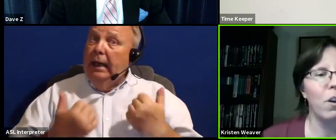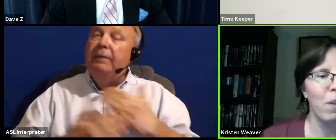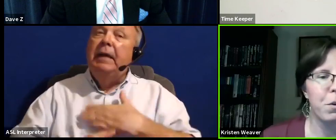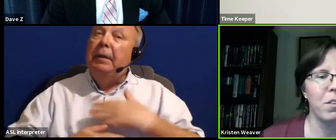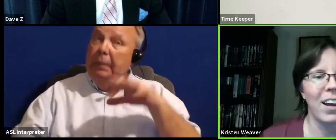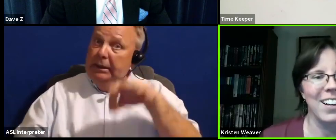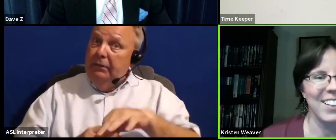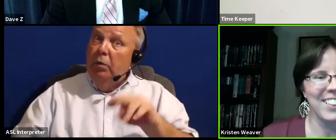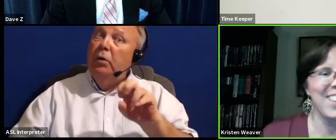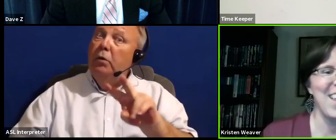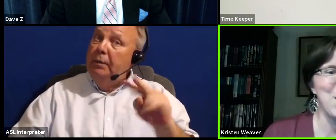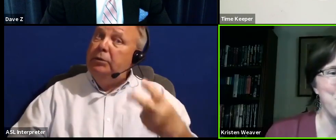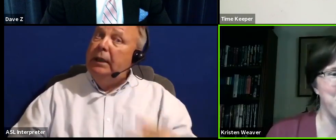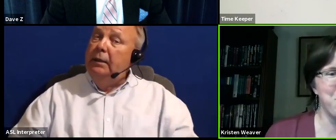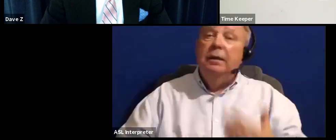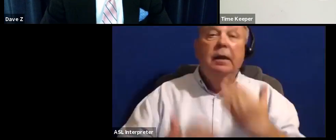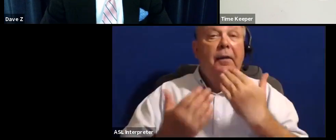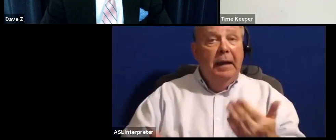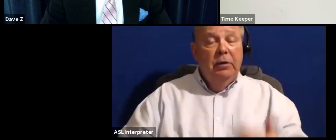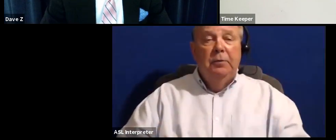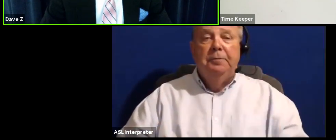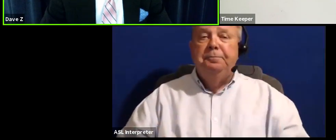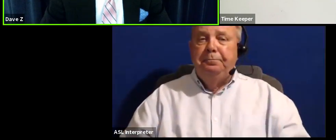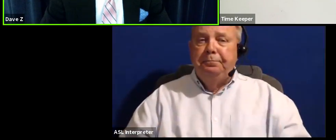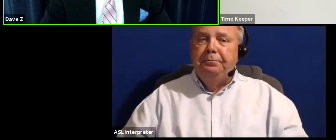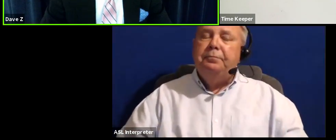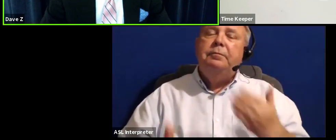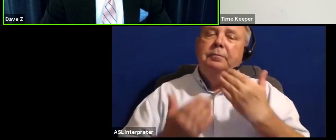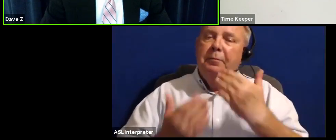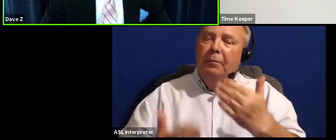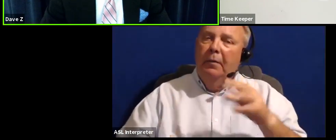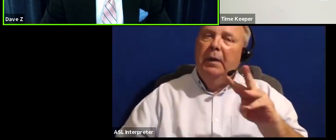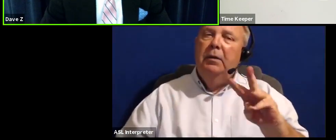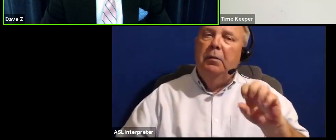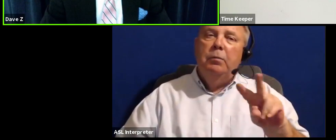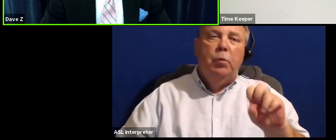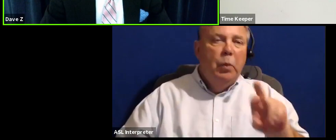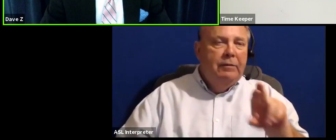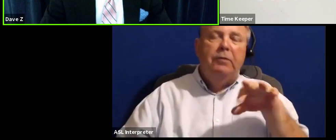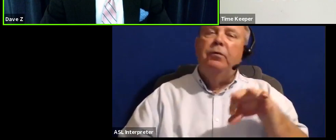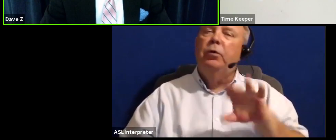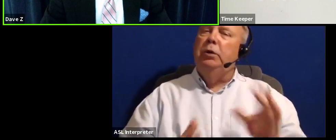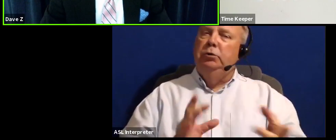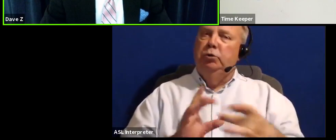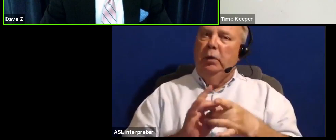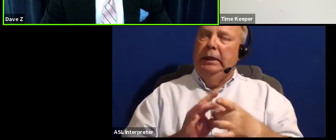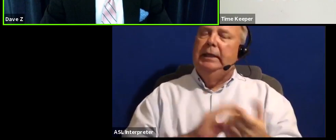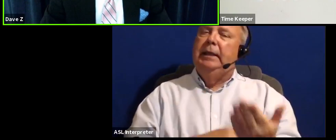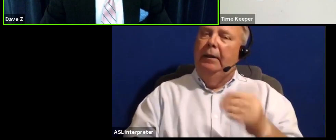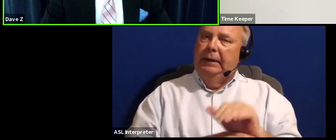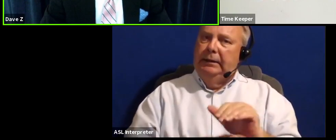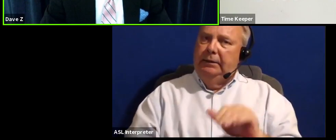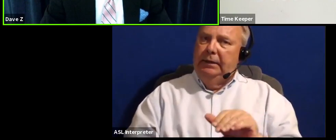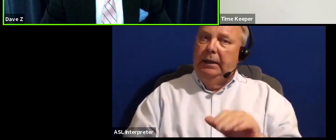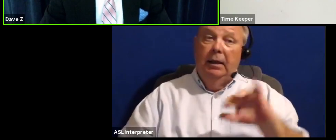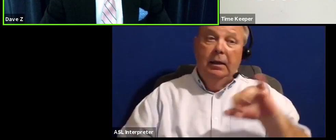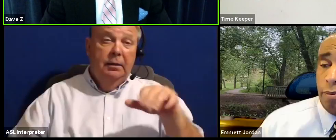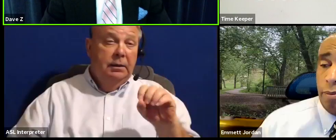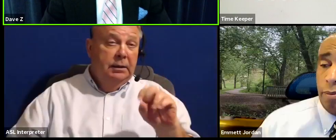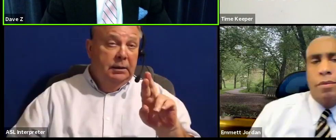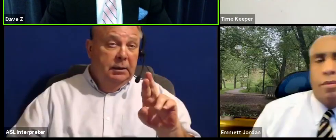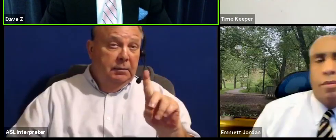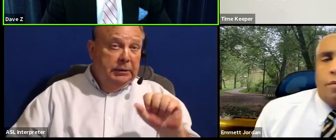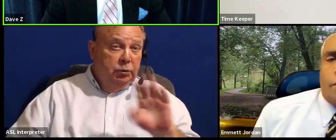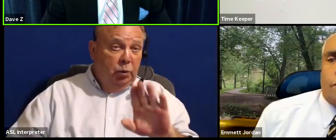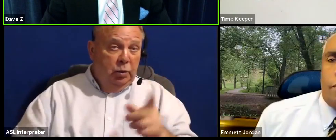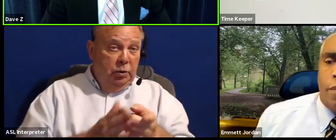vote on November 2nd. Thank you. Thank you, Ms. Weaver, for joining us this evening. Mr. Jordan, your one